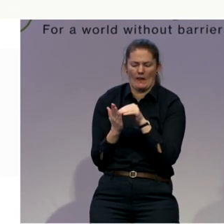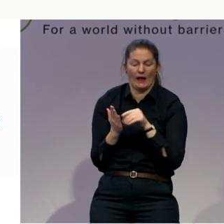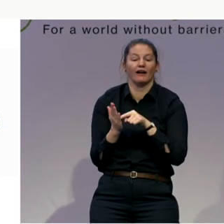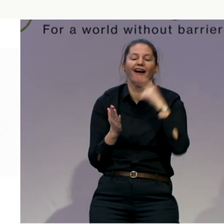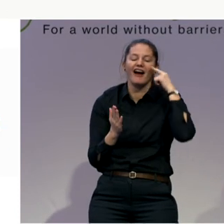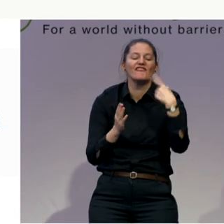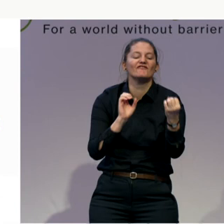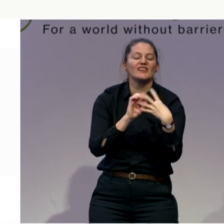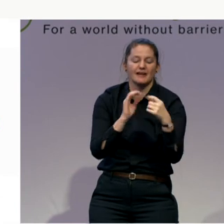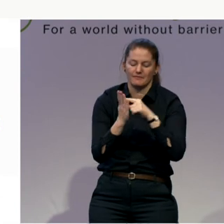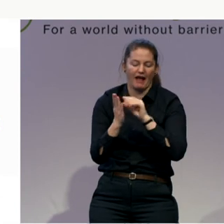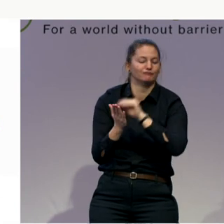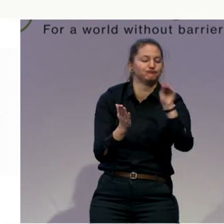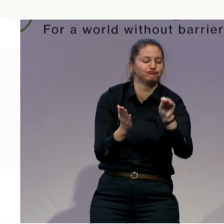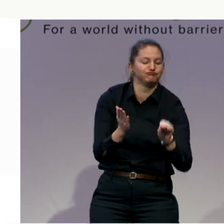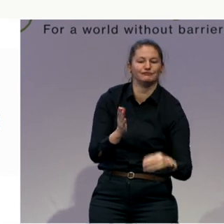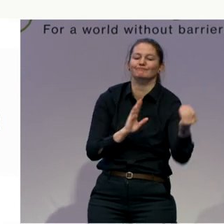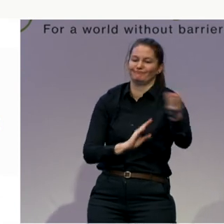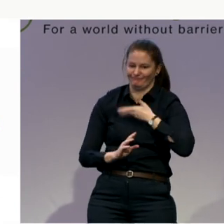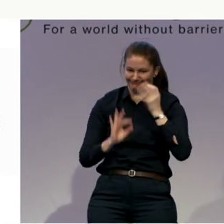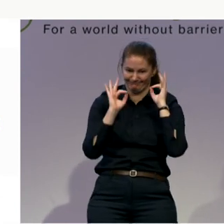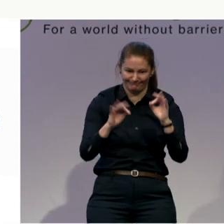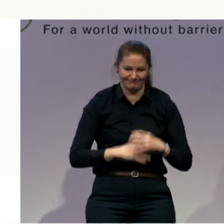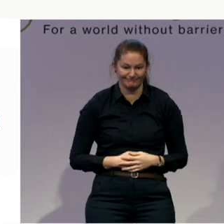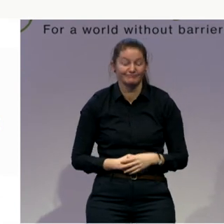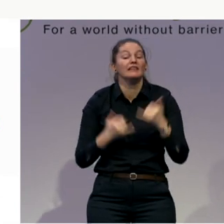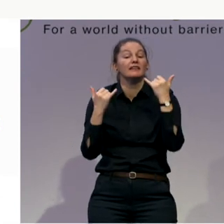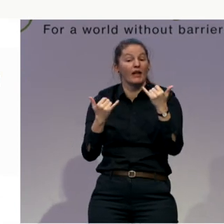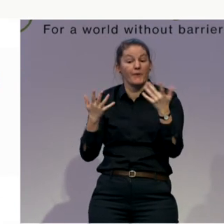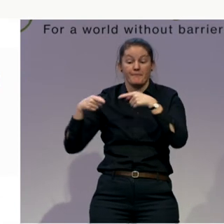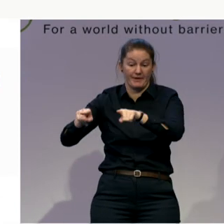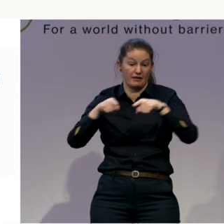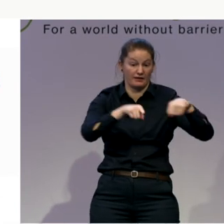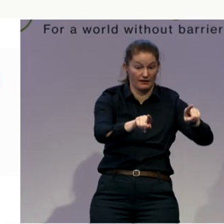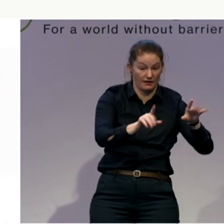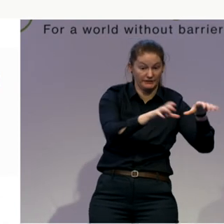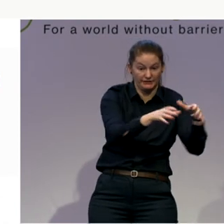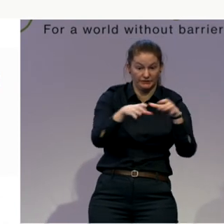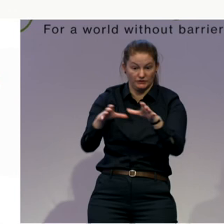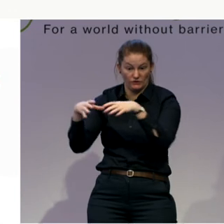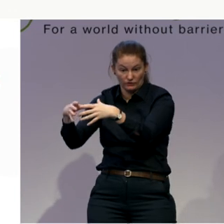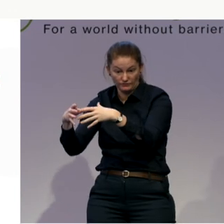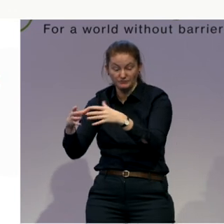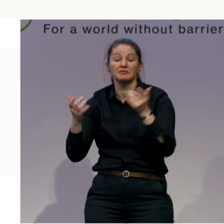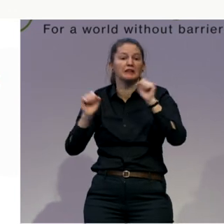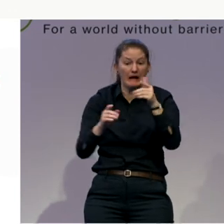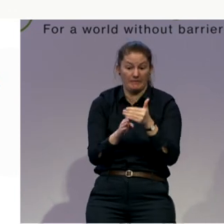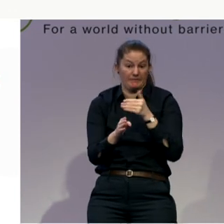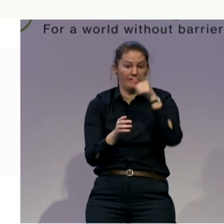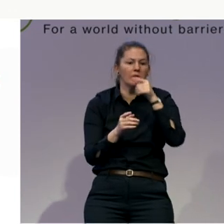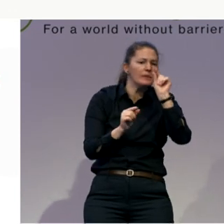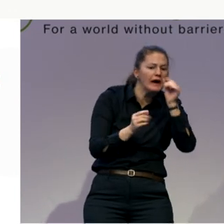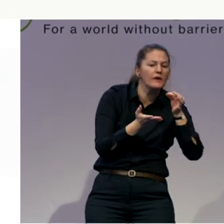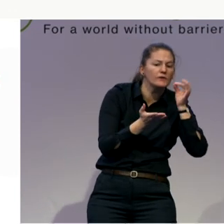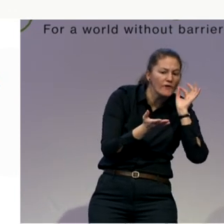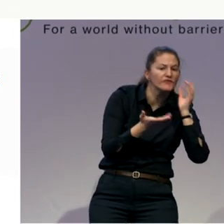do is say, off to your parallel sessions. Make sure you swap the cards, have the conversations before you leave. A huge thank you and we'll see you